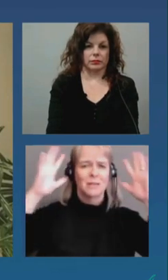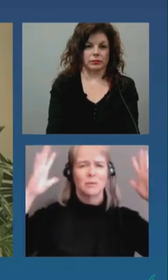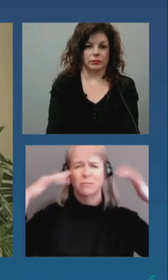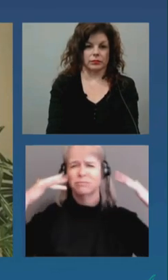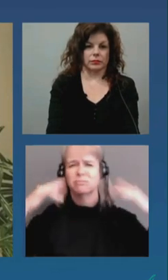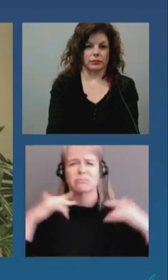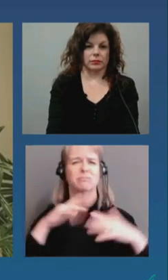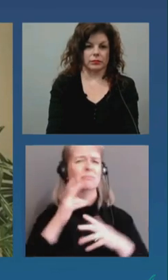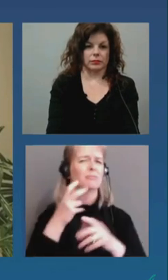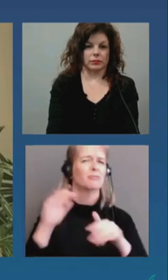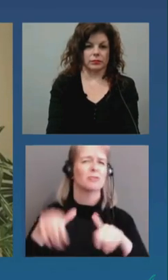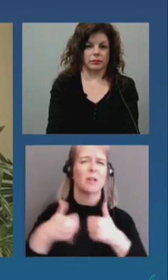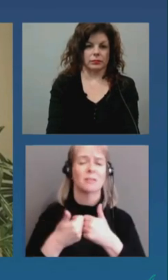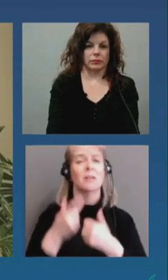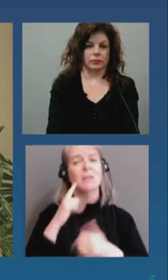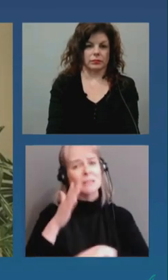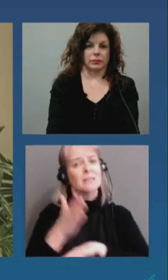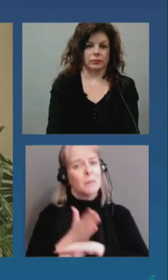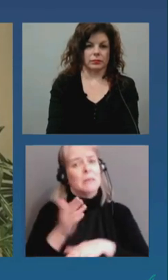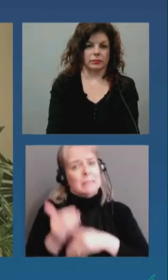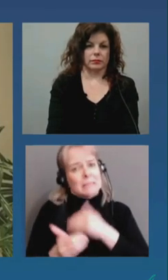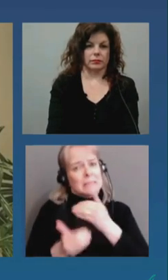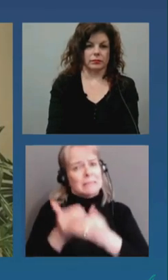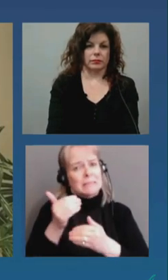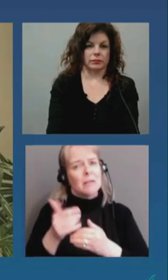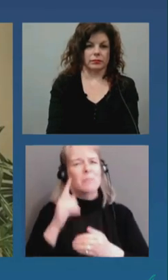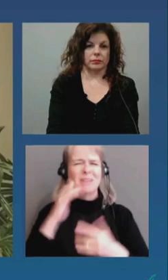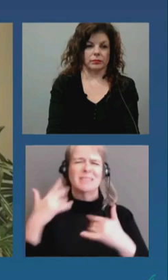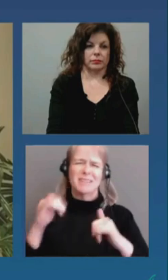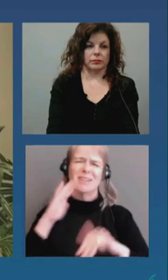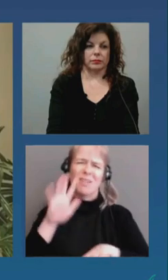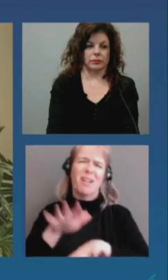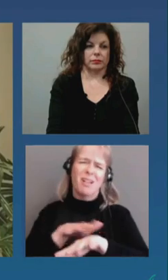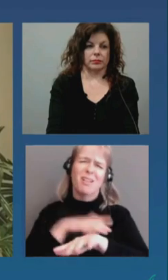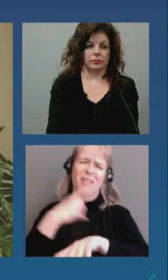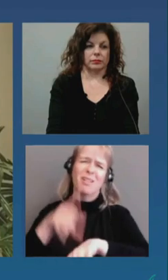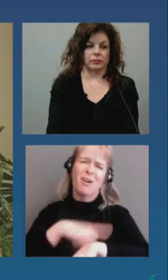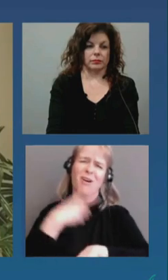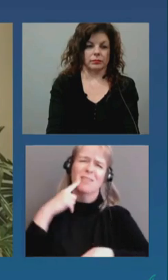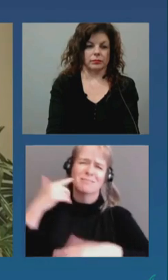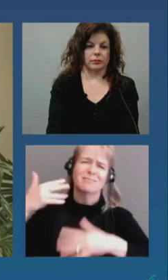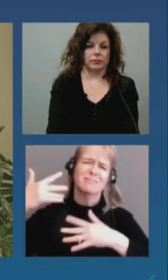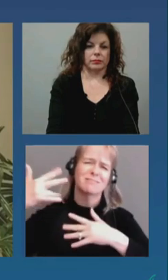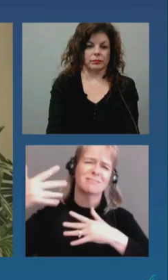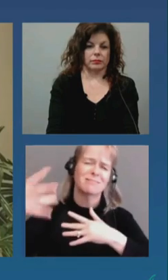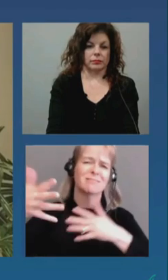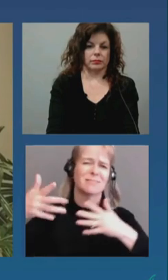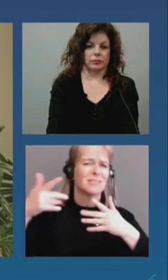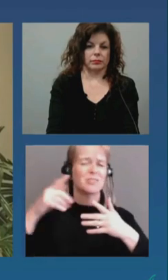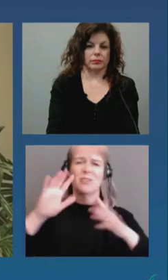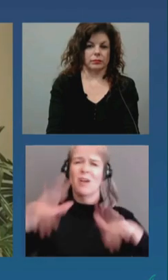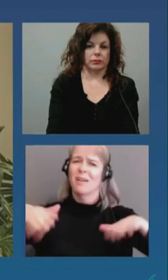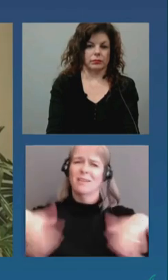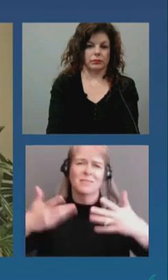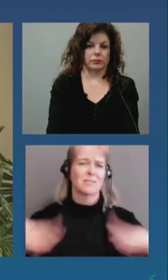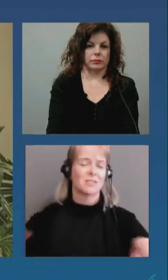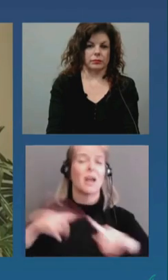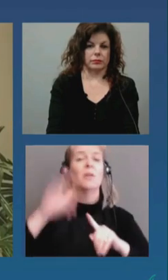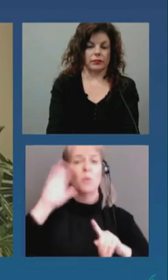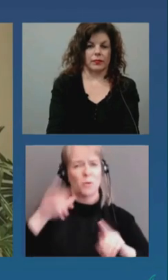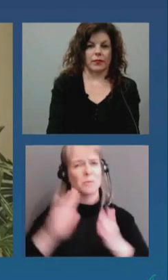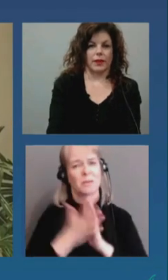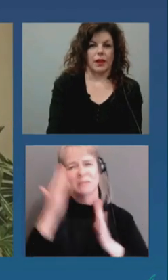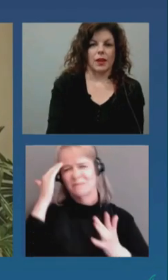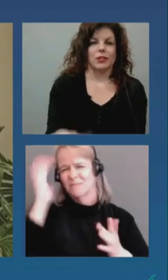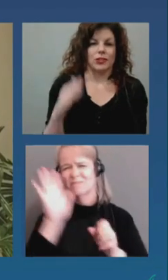but we still have a long way to go. We understand that everyone is getting tired and that COVID fatigue is setting in. C'est clair que plusieurs